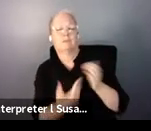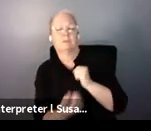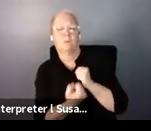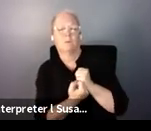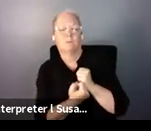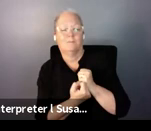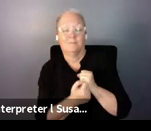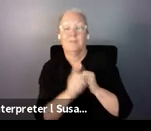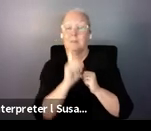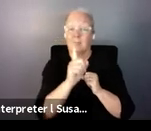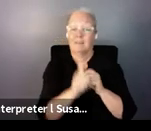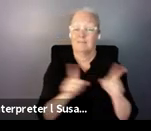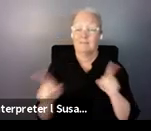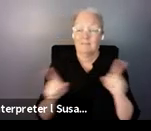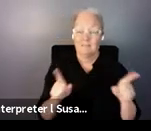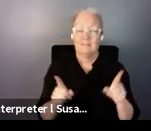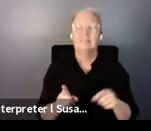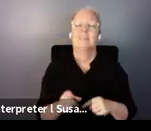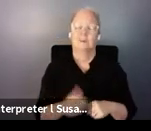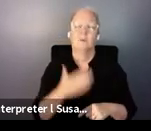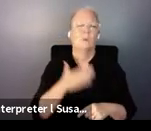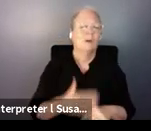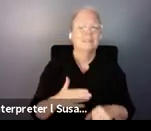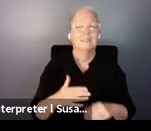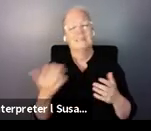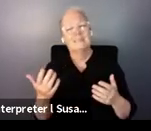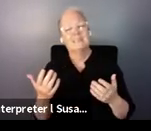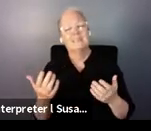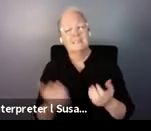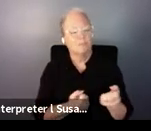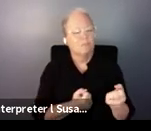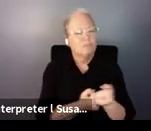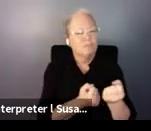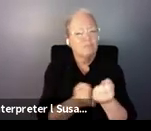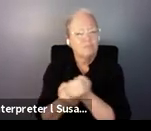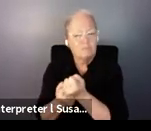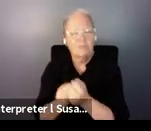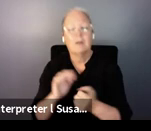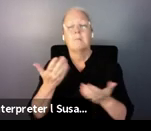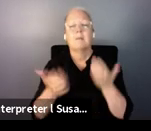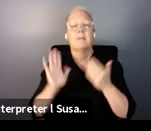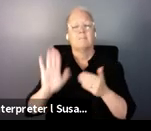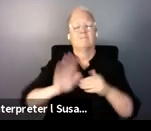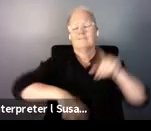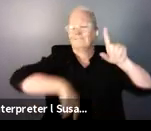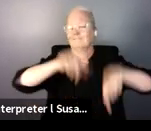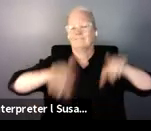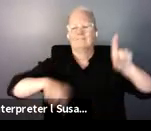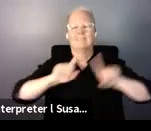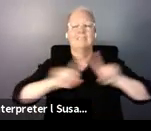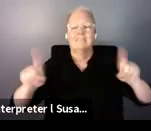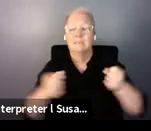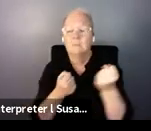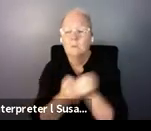require a higher level and maybe more diversified type of support. For many persons with disabilities,